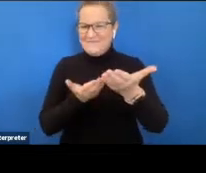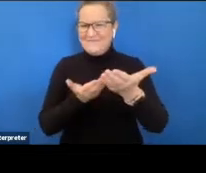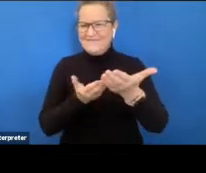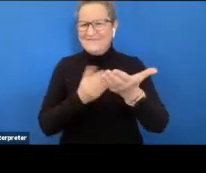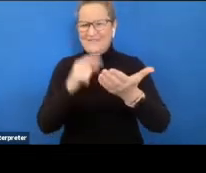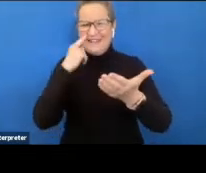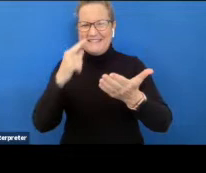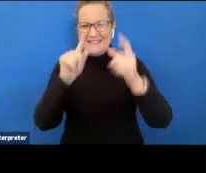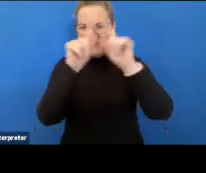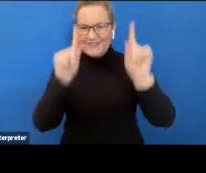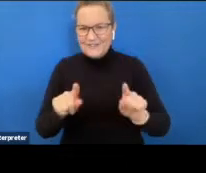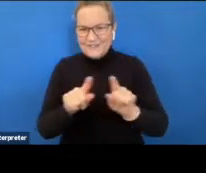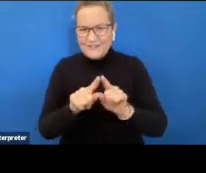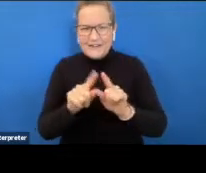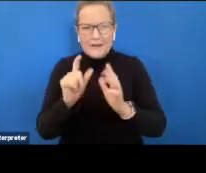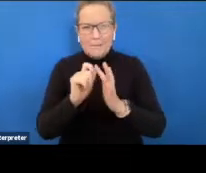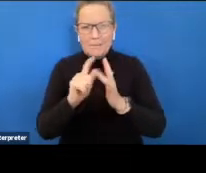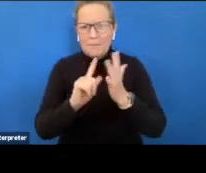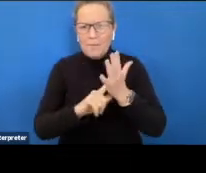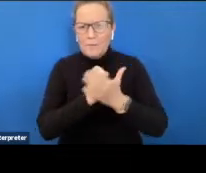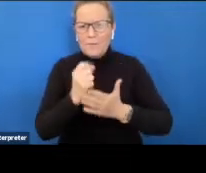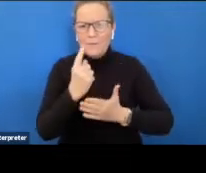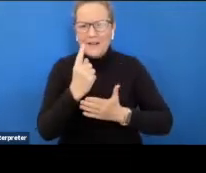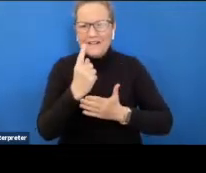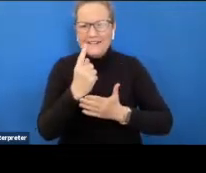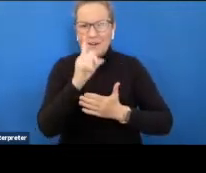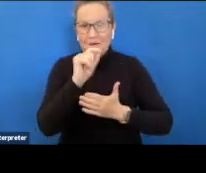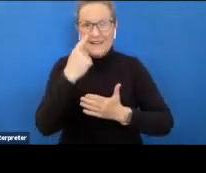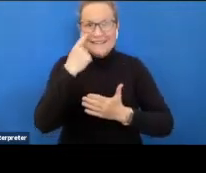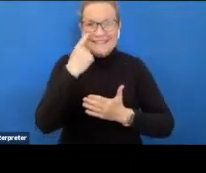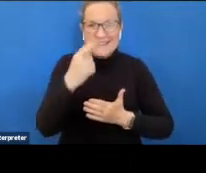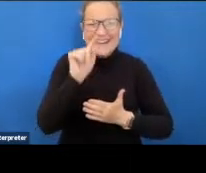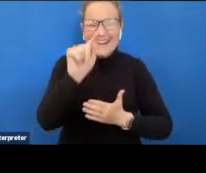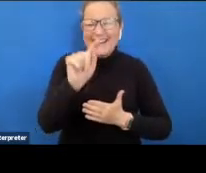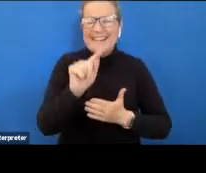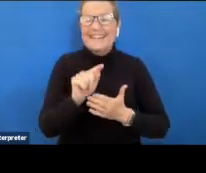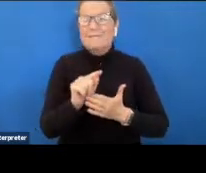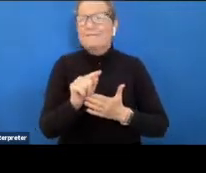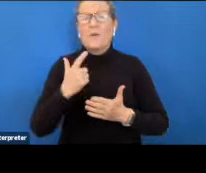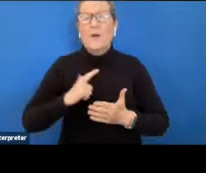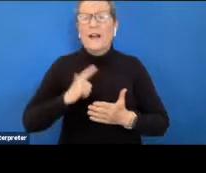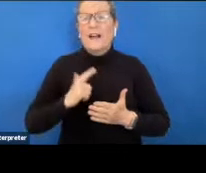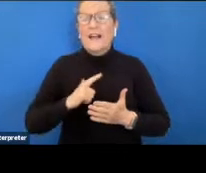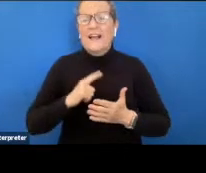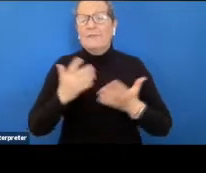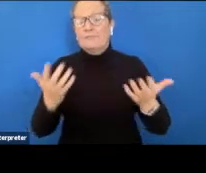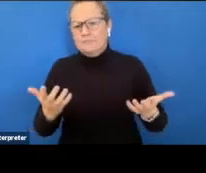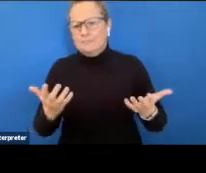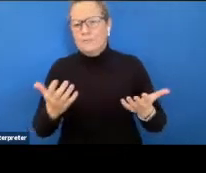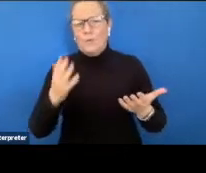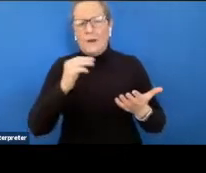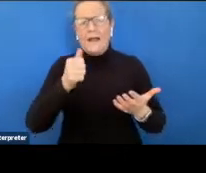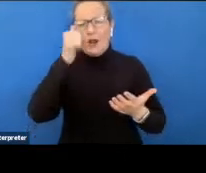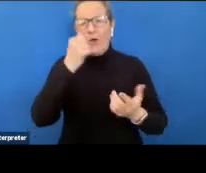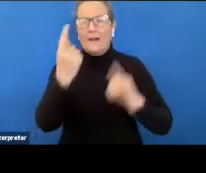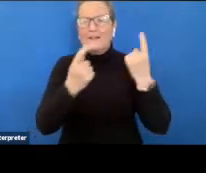the first of which is now up and running and on your screen you should be able to see this uh this is just a way of uh getting us getting